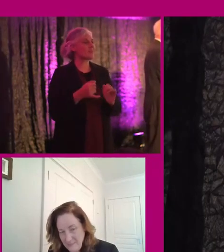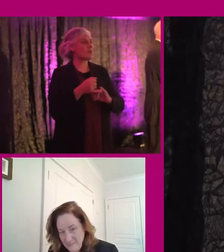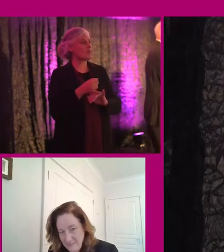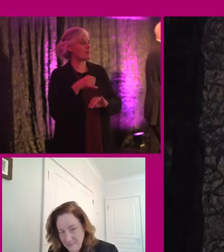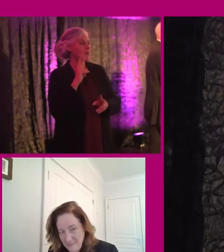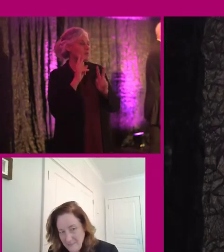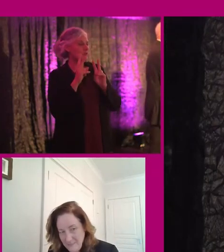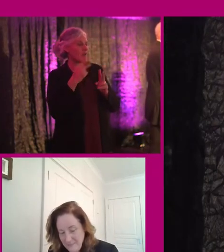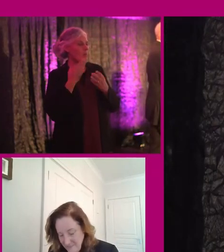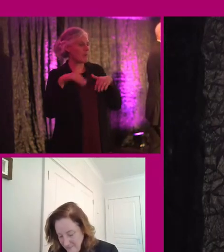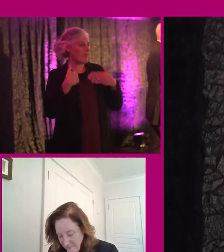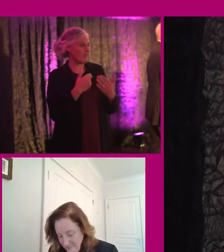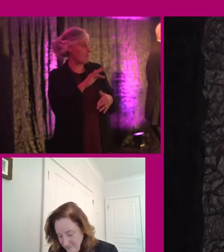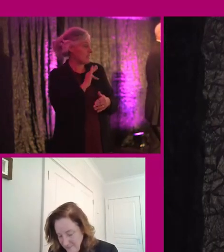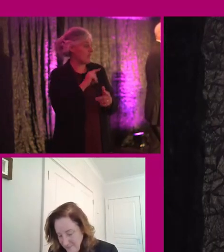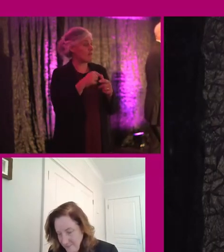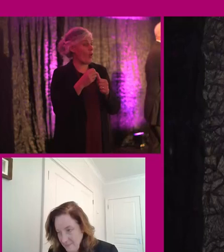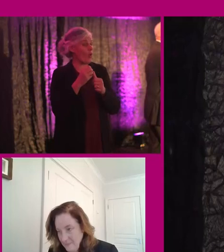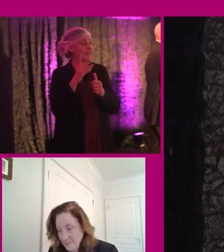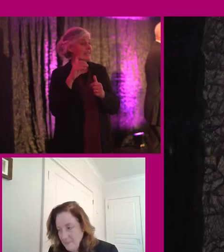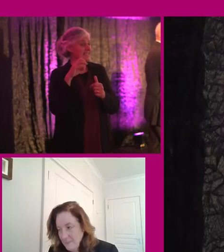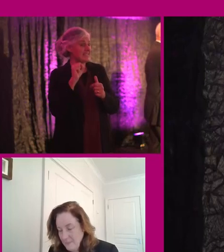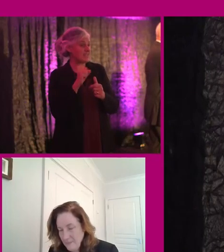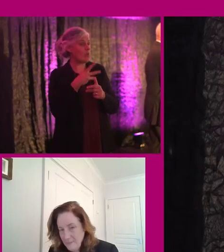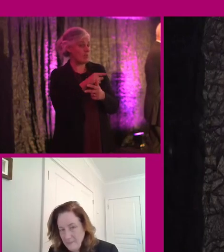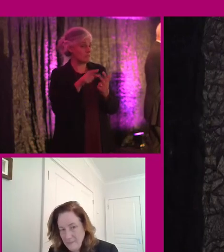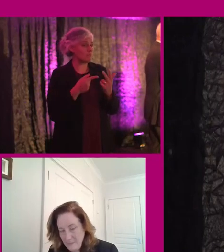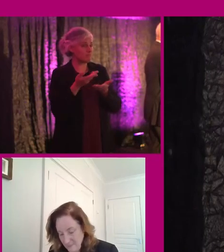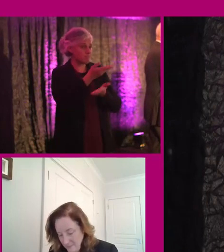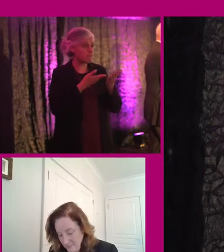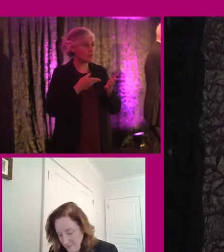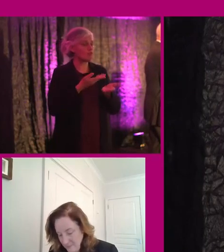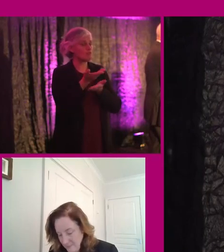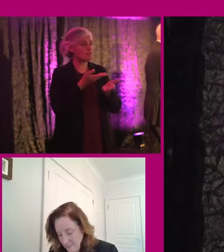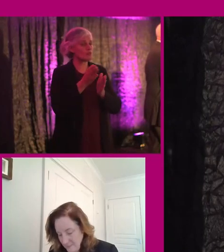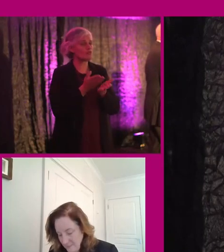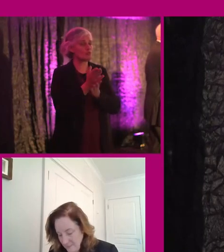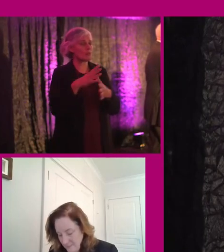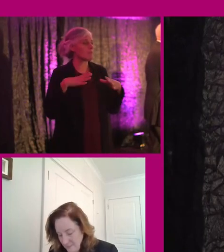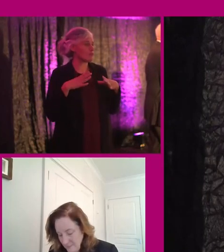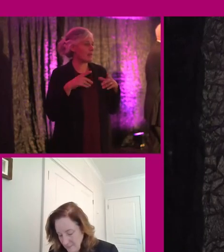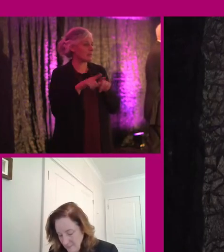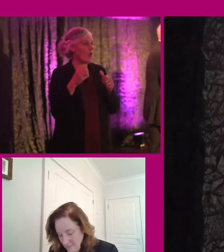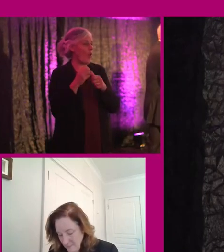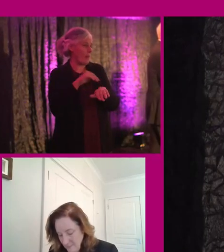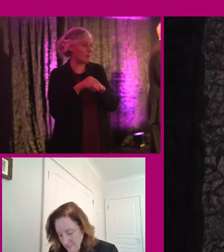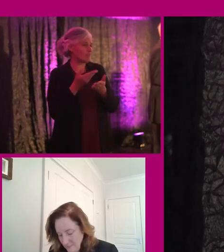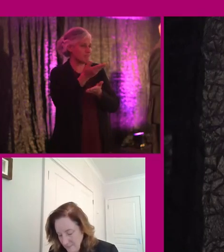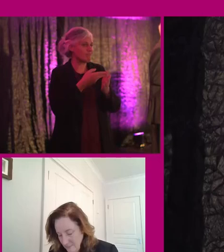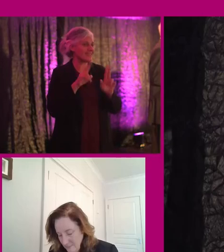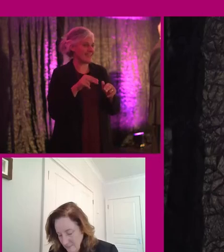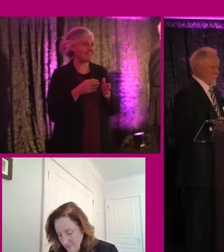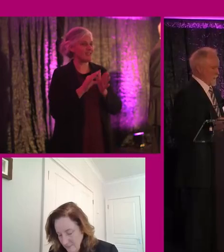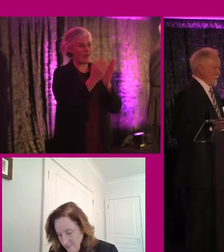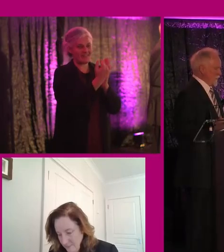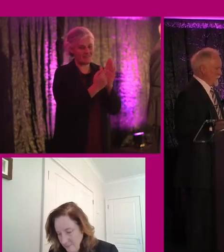available with myself and Denise at that stand. So come out to us during the breaks and we can talk to you all things Web Accessibility Directive.